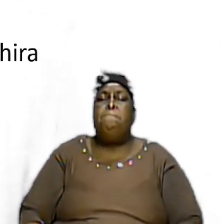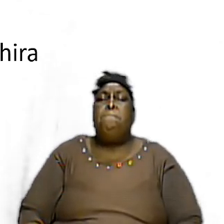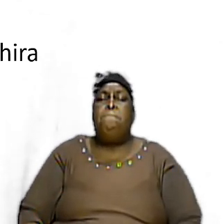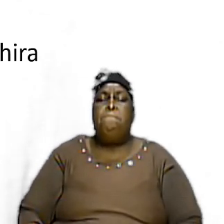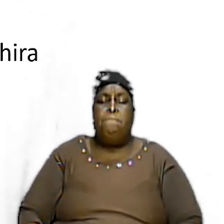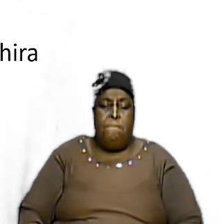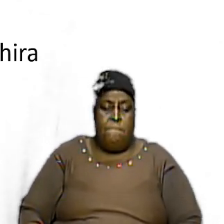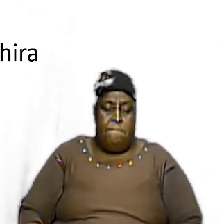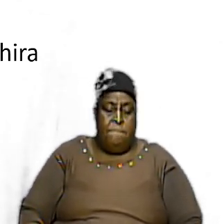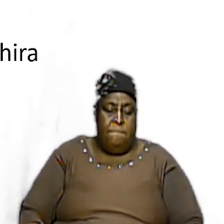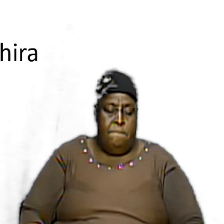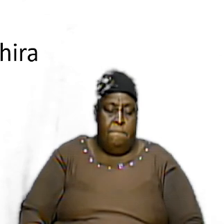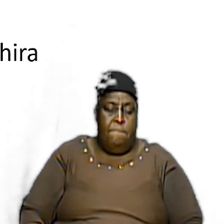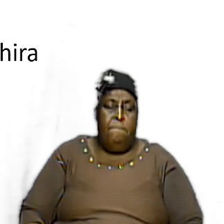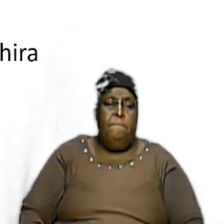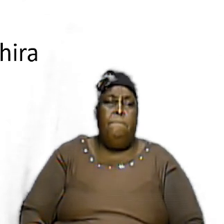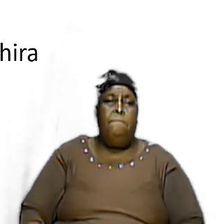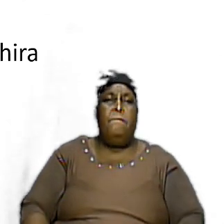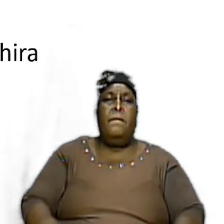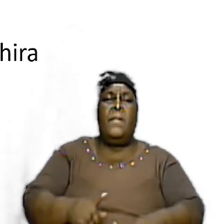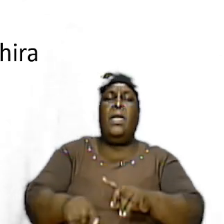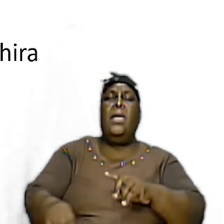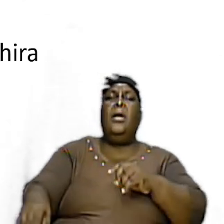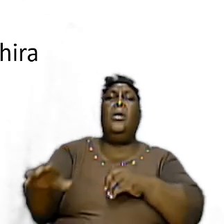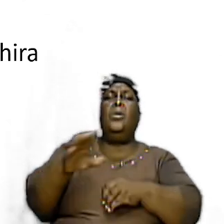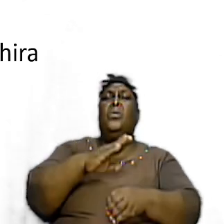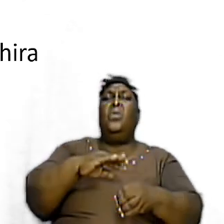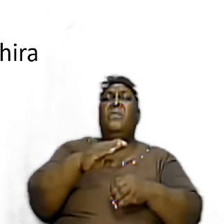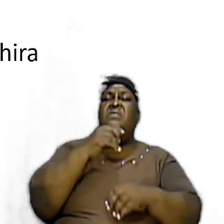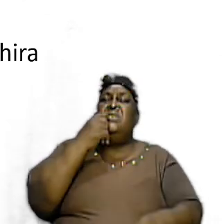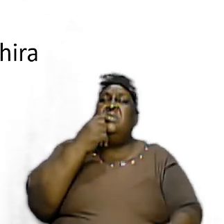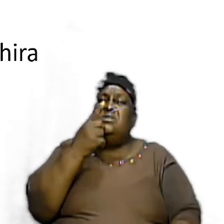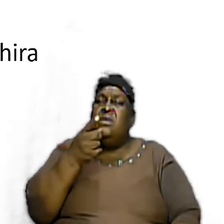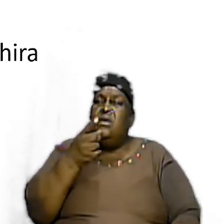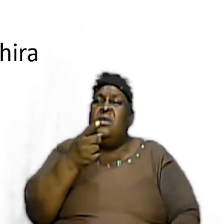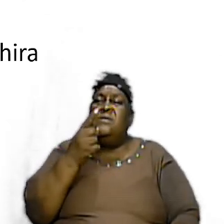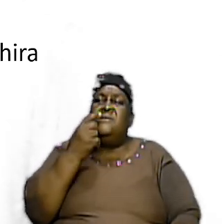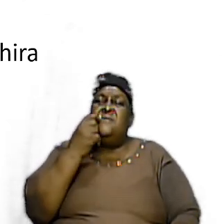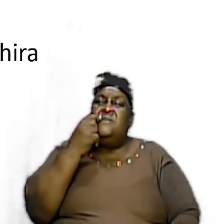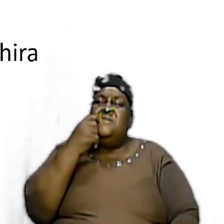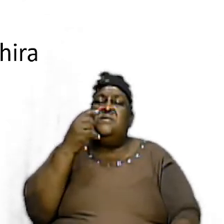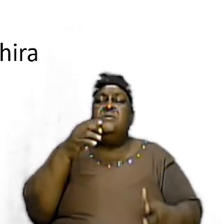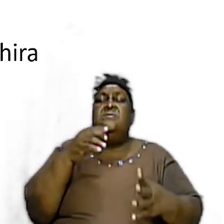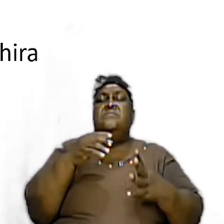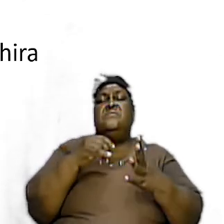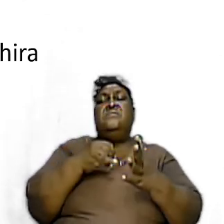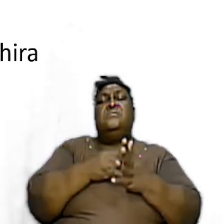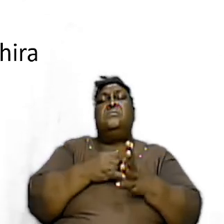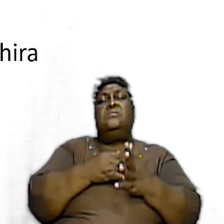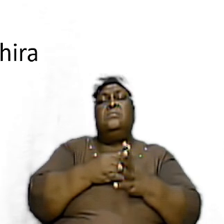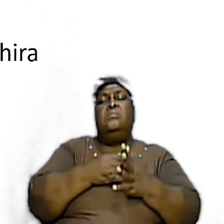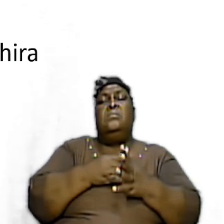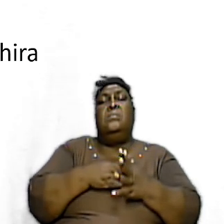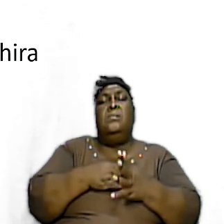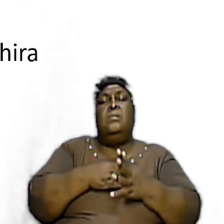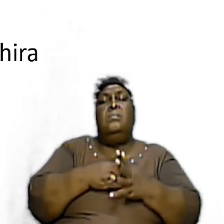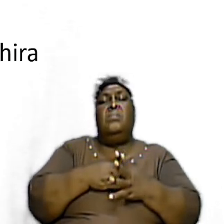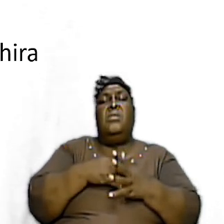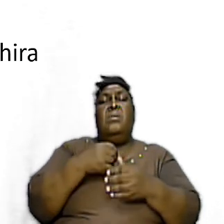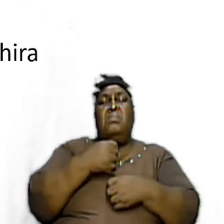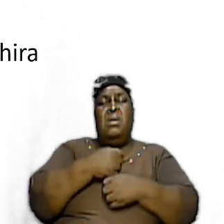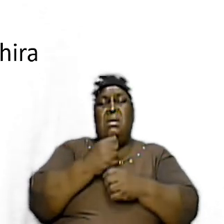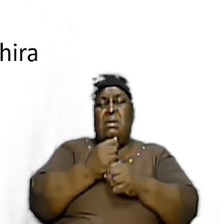serious I cannot overemphasize the seriousness of it and what we are going through is making this point